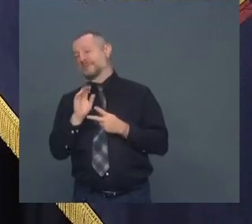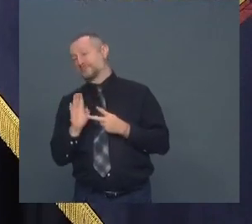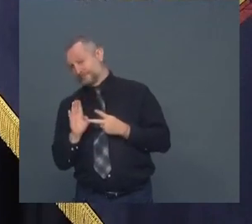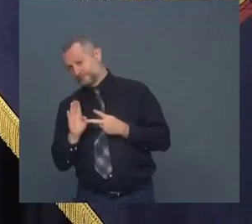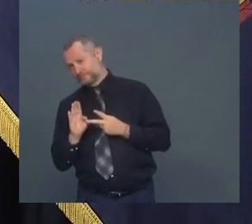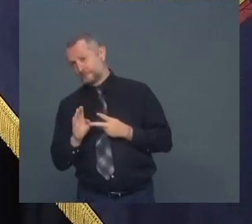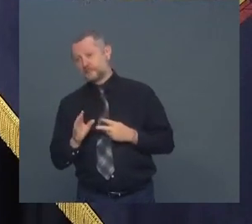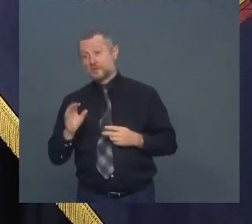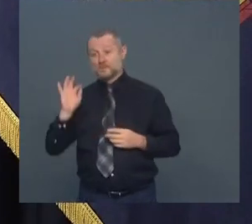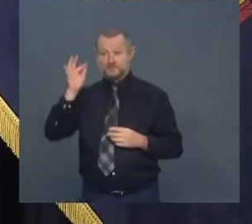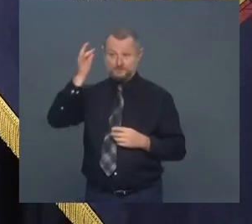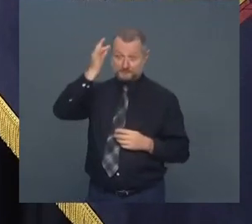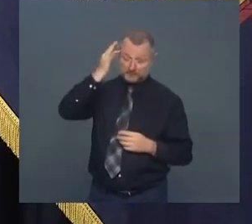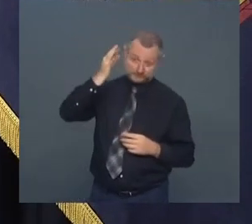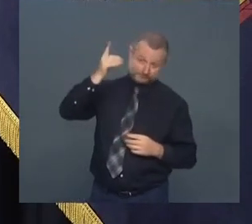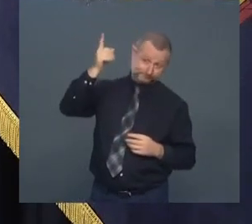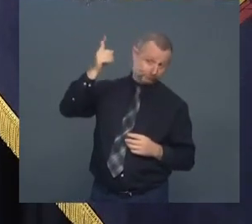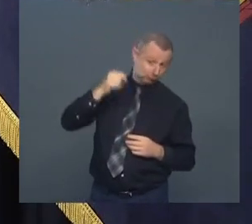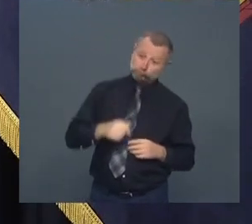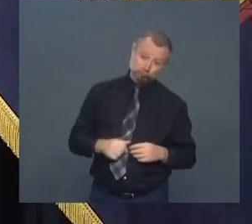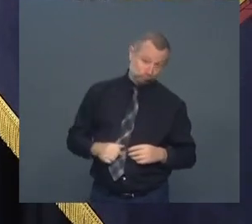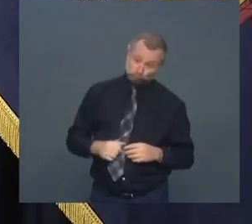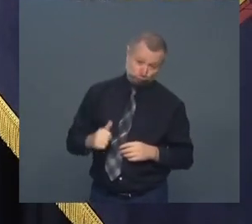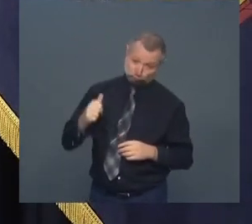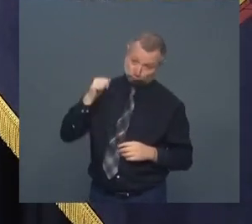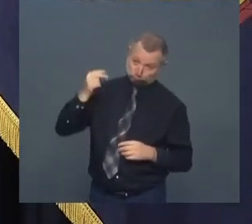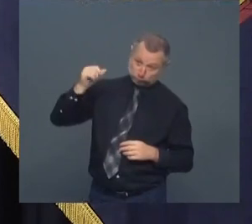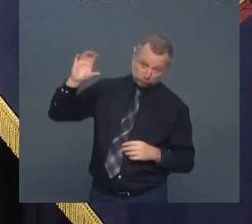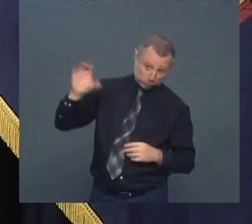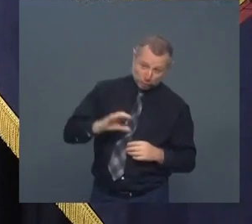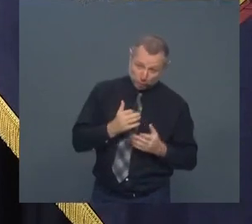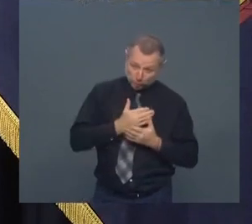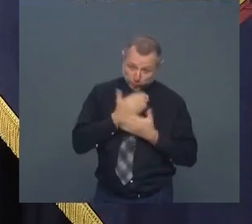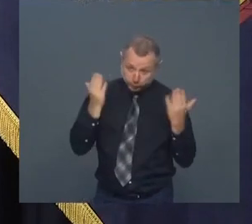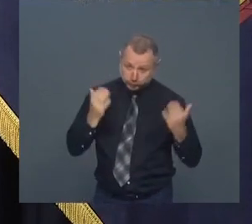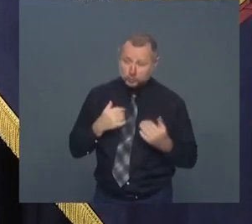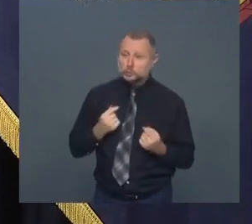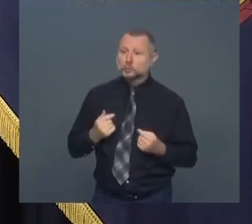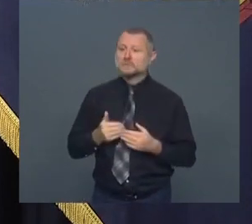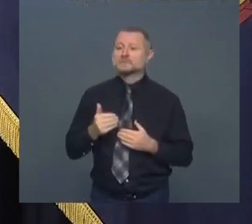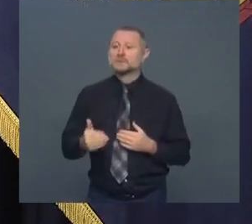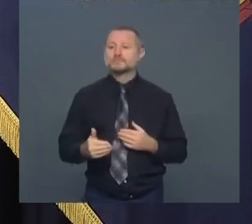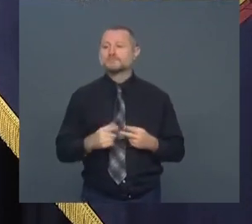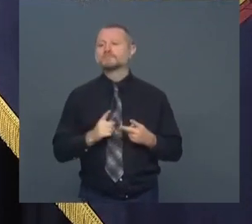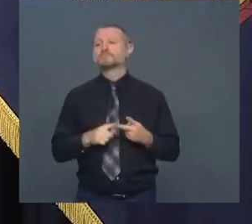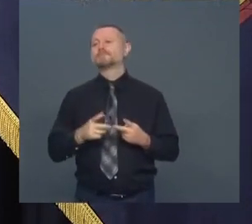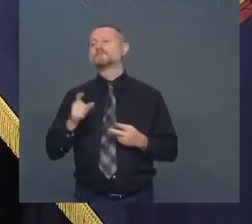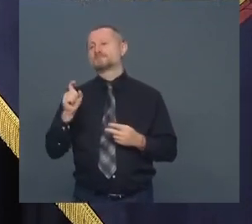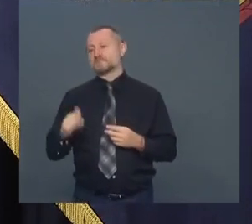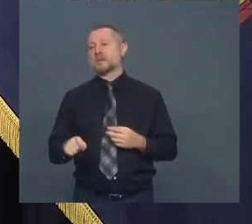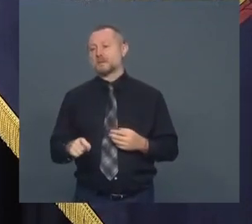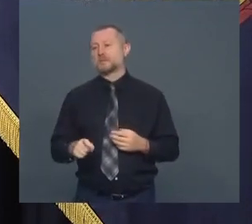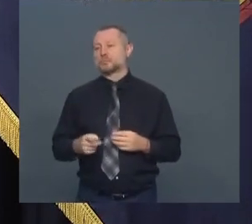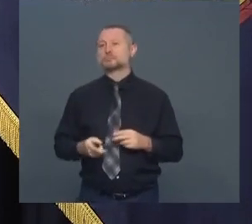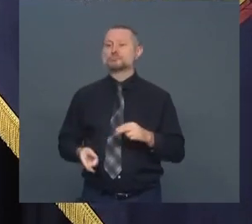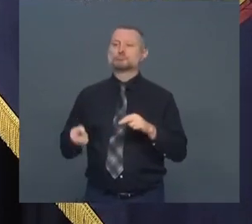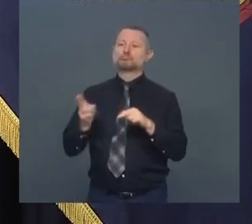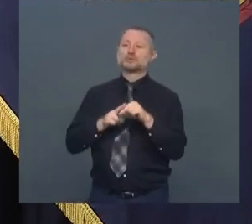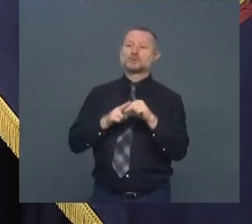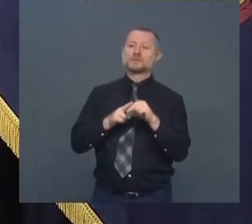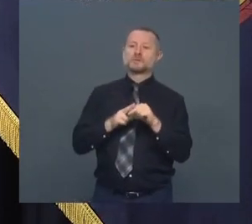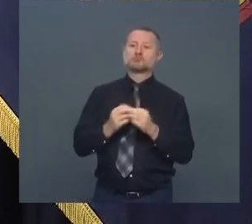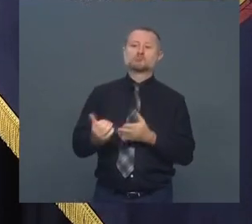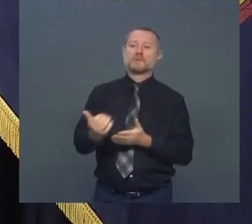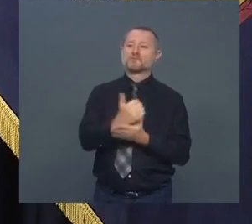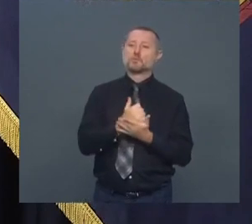wouldn't fund anything. What do you do? You have to raise revenues. If you